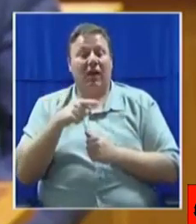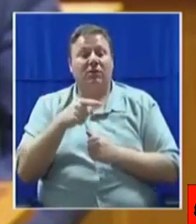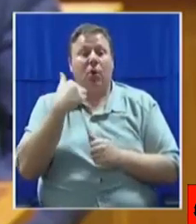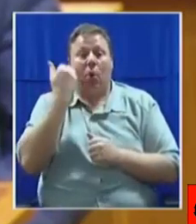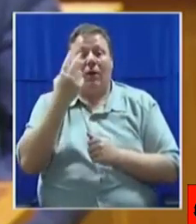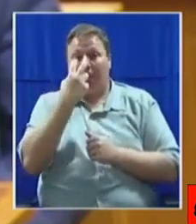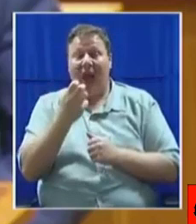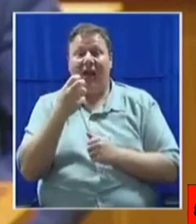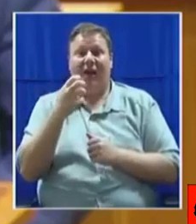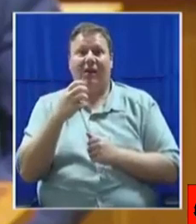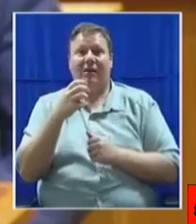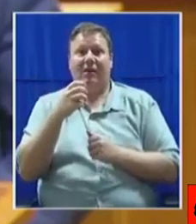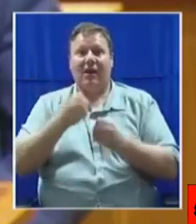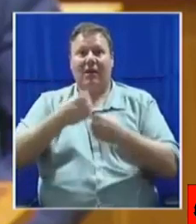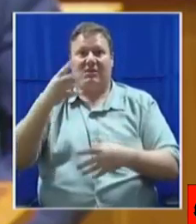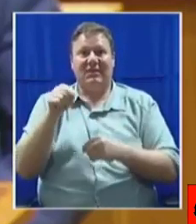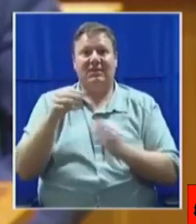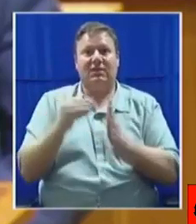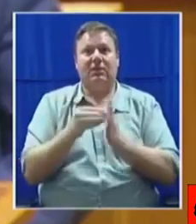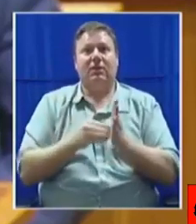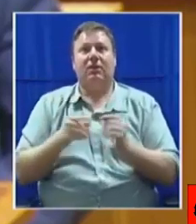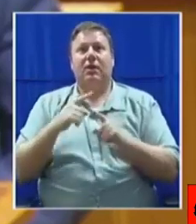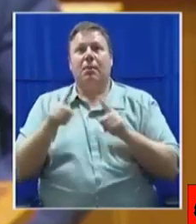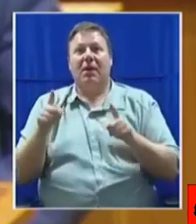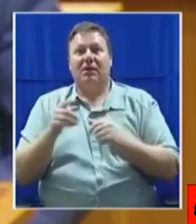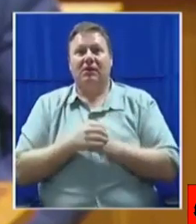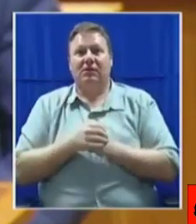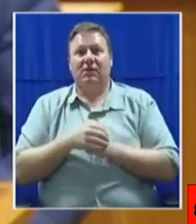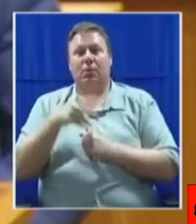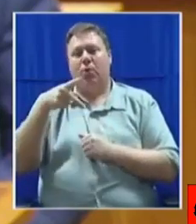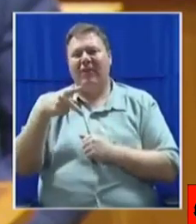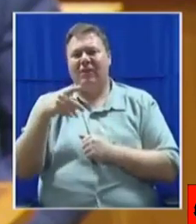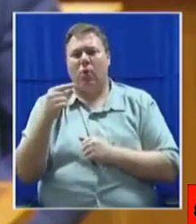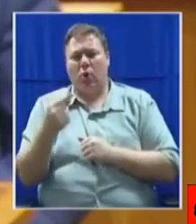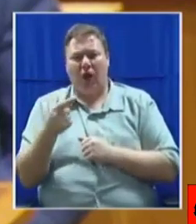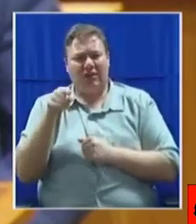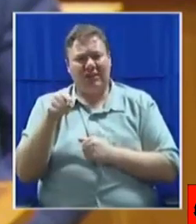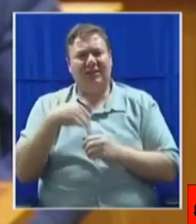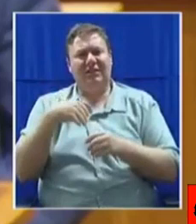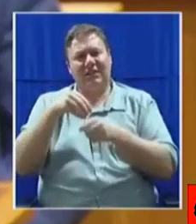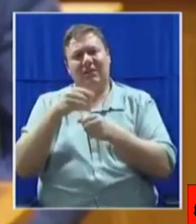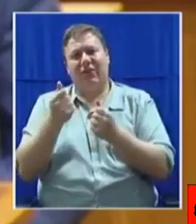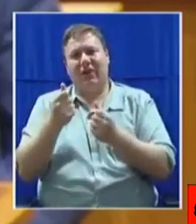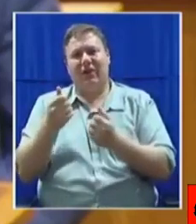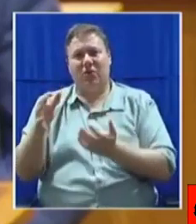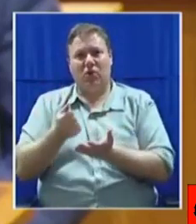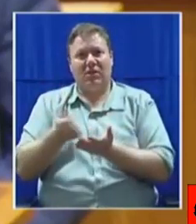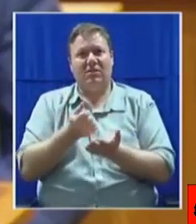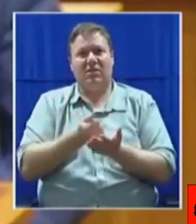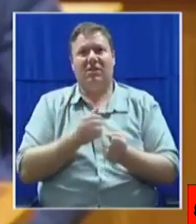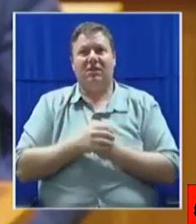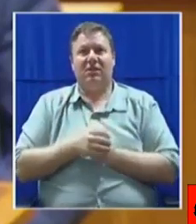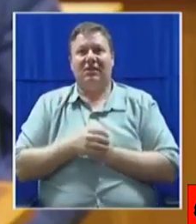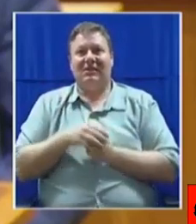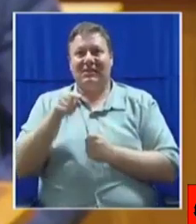campaign manager for CR17, Mr. Praveen Godan, was then the fundraising, in his fundraising effort, would have known that because he was the